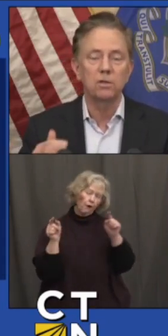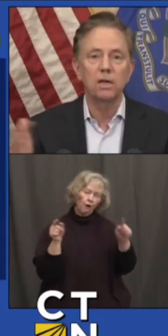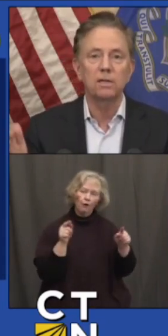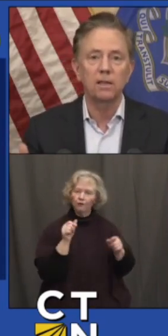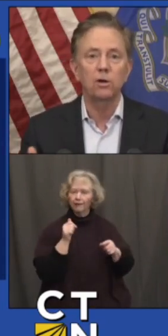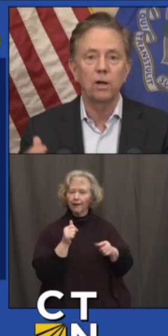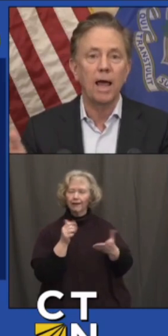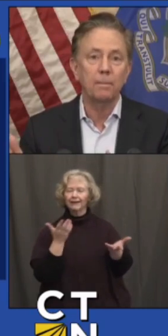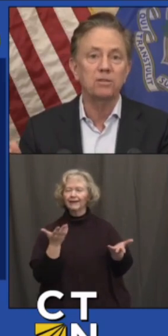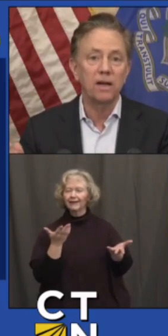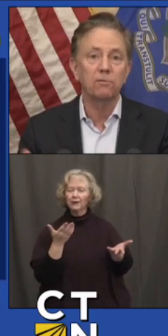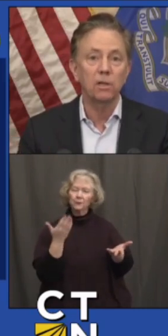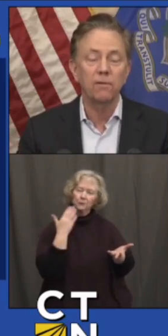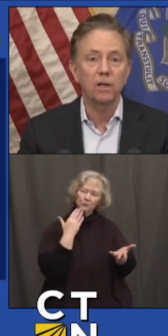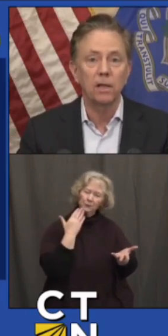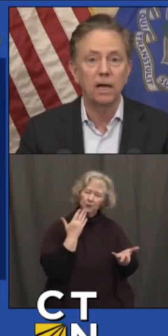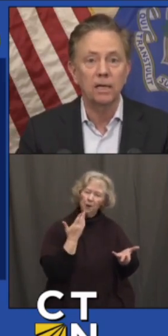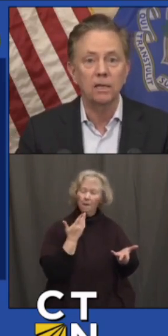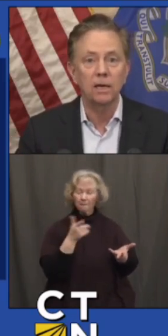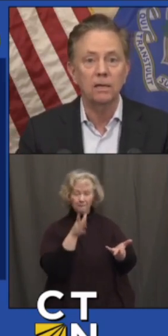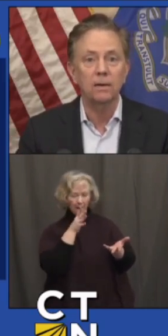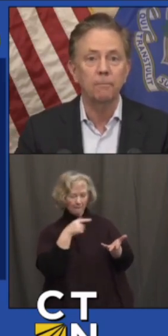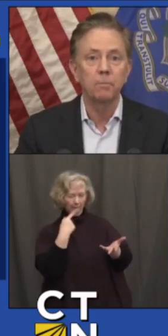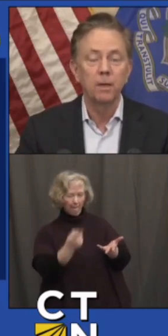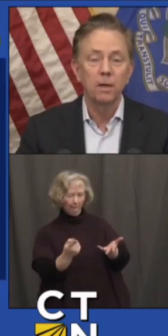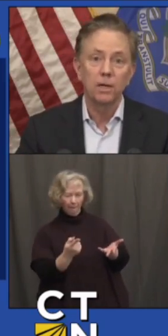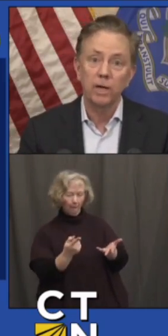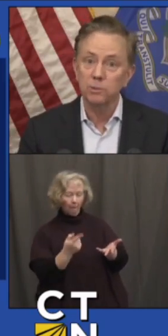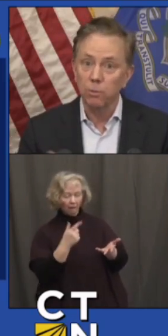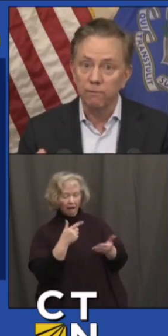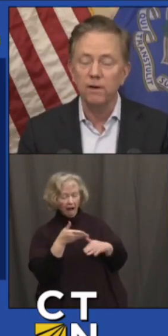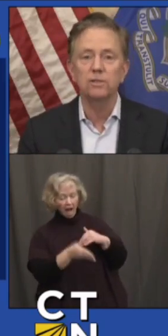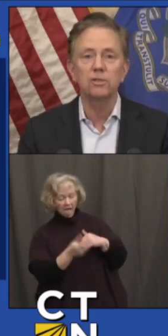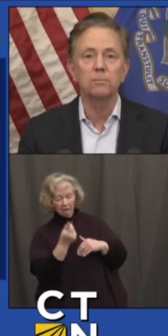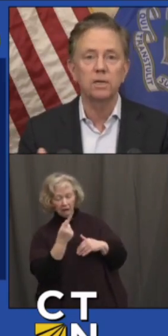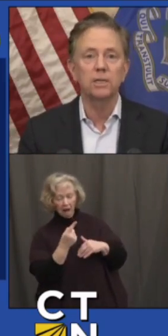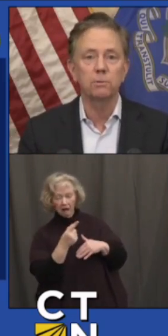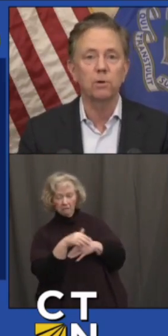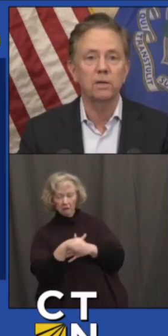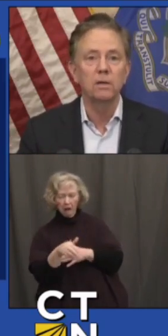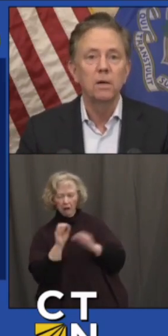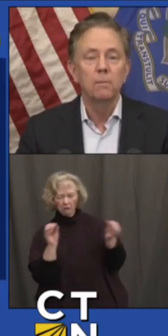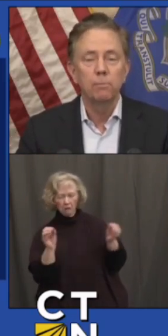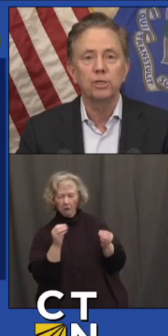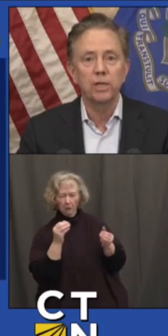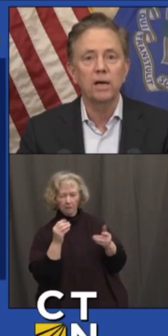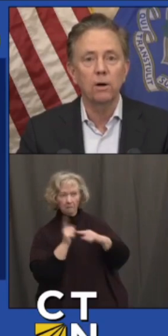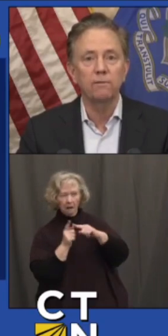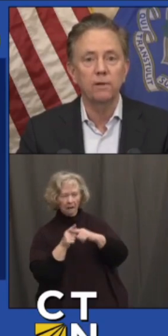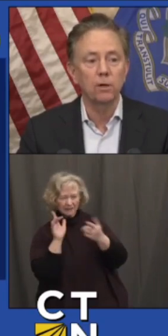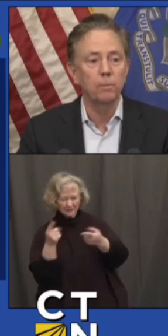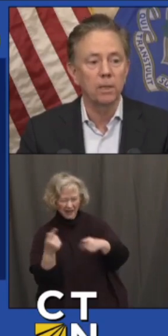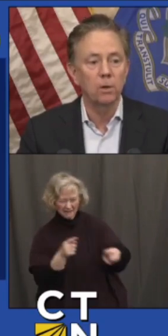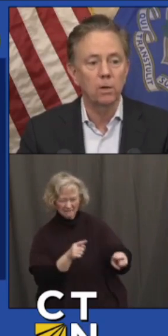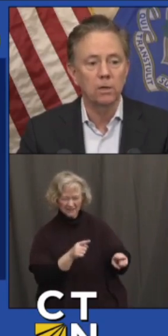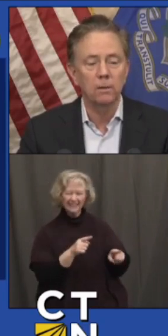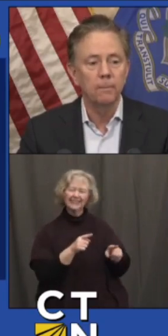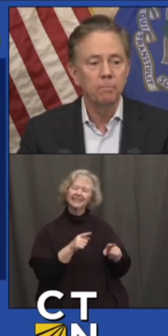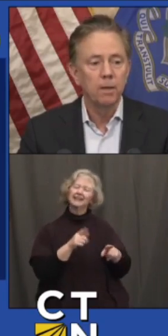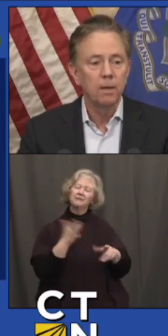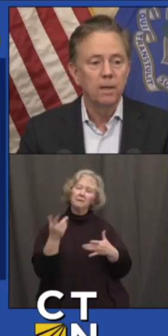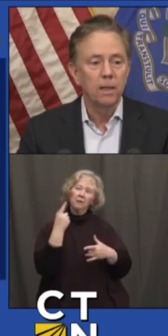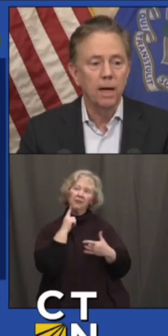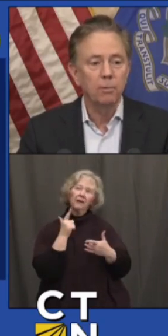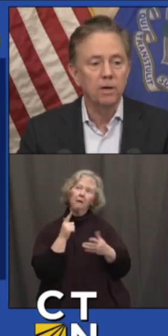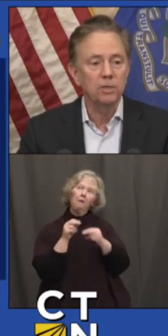mother used to tell you, nothing good happens after 11 o'clock at night. I know it gets more fun sometimes, but we're going to push that off a little bit longer.